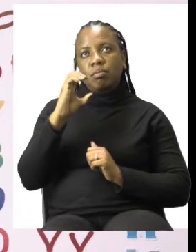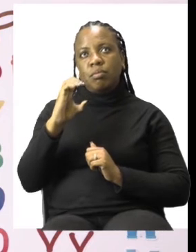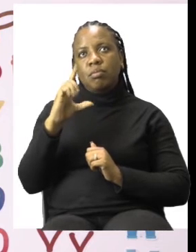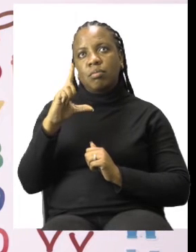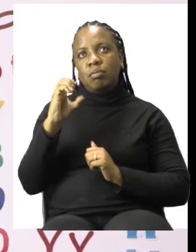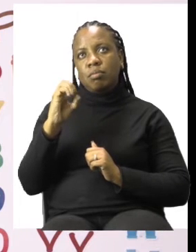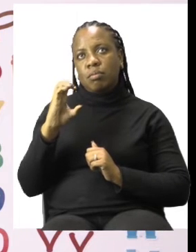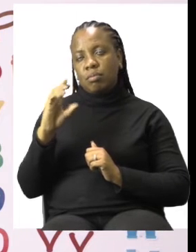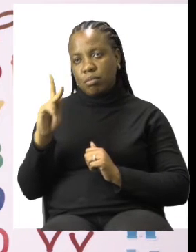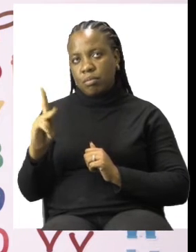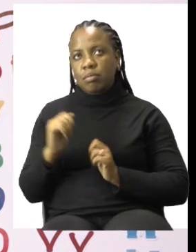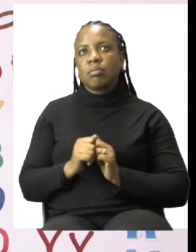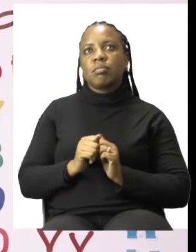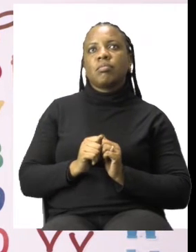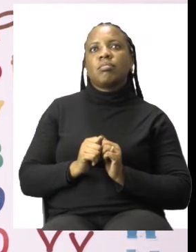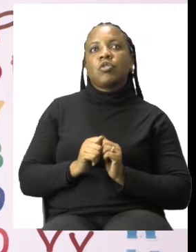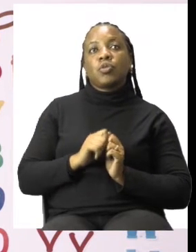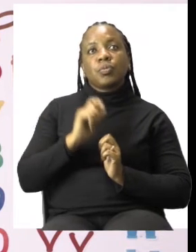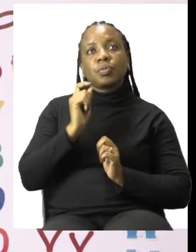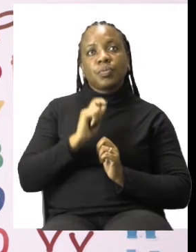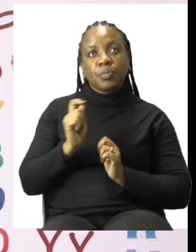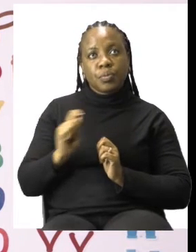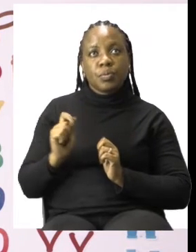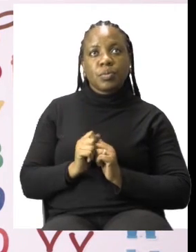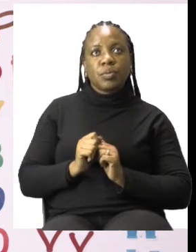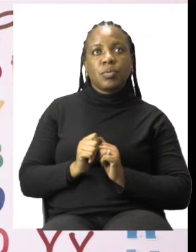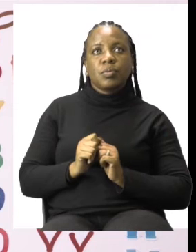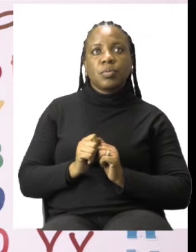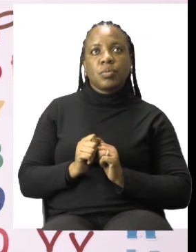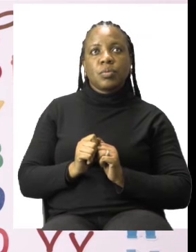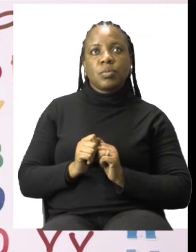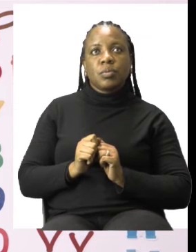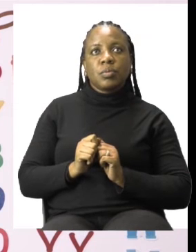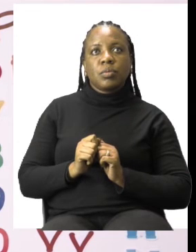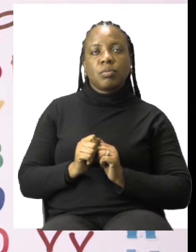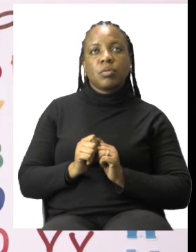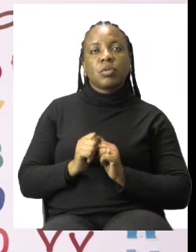we should do the same. This is how we write 11.